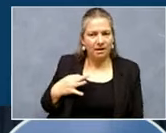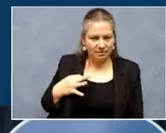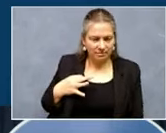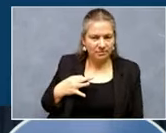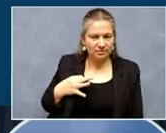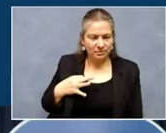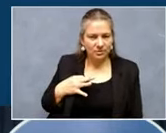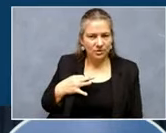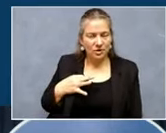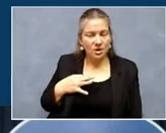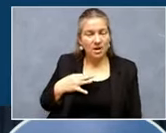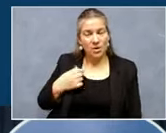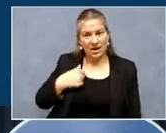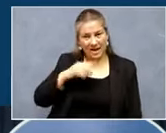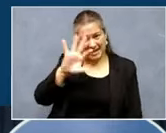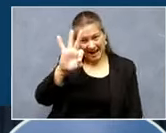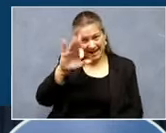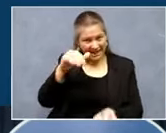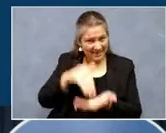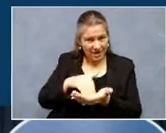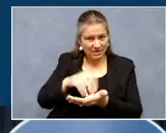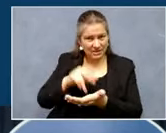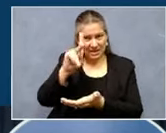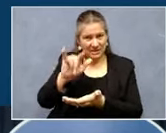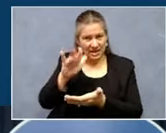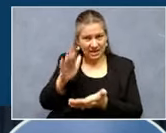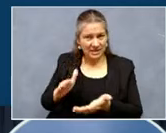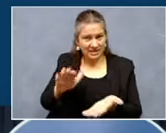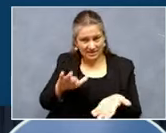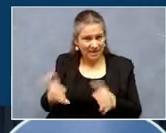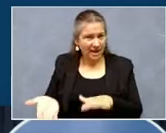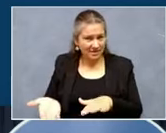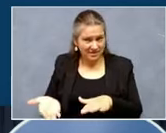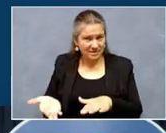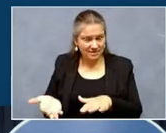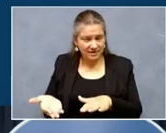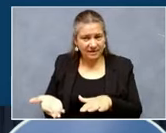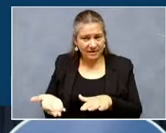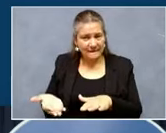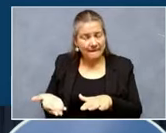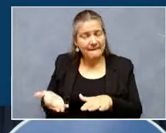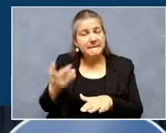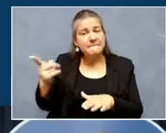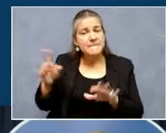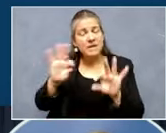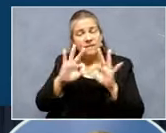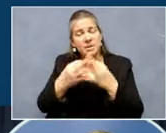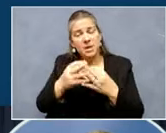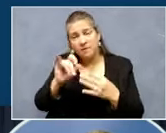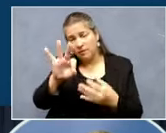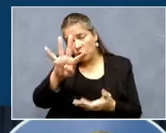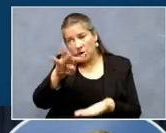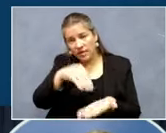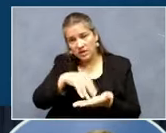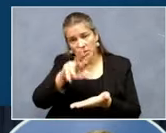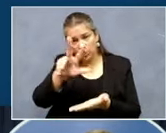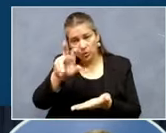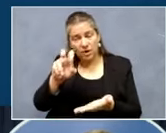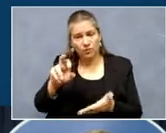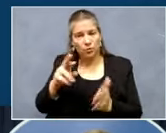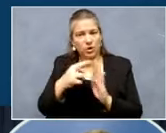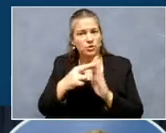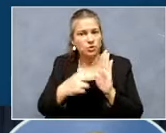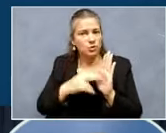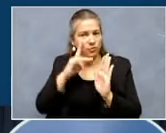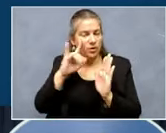,000 Kentuckians. Uh, and so far the families of about 4,300 have registered for this